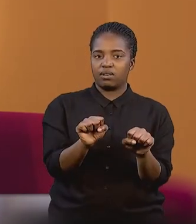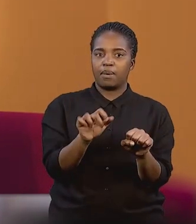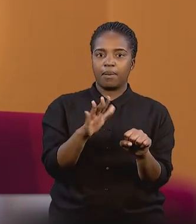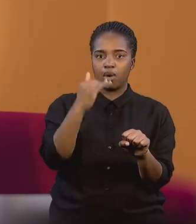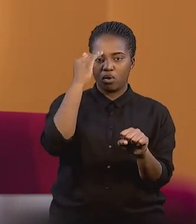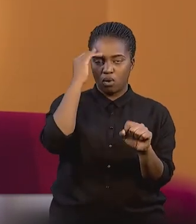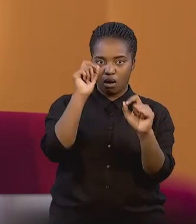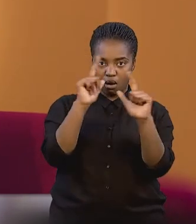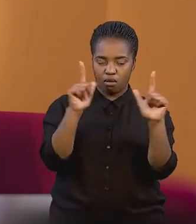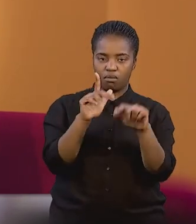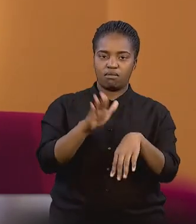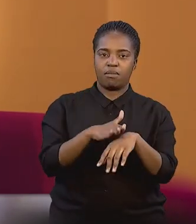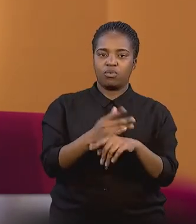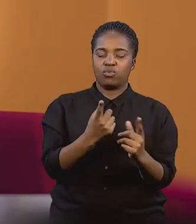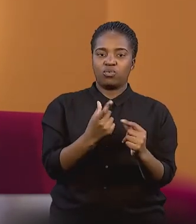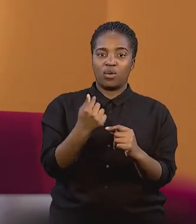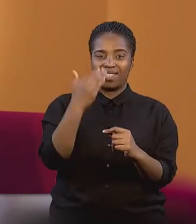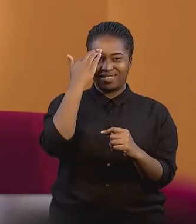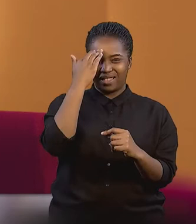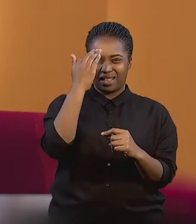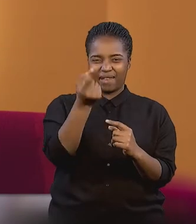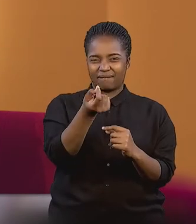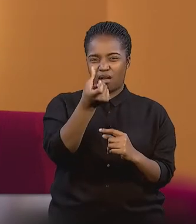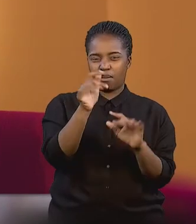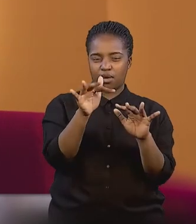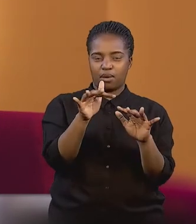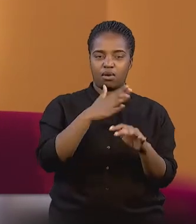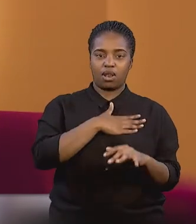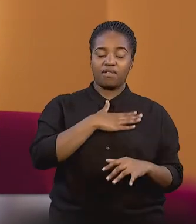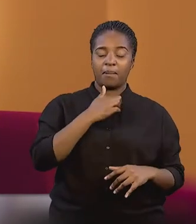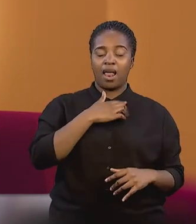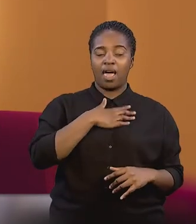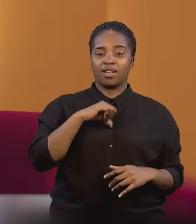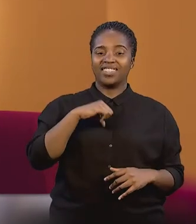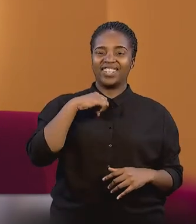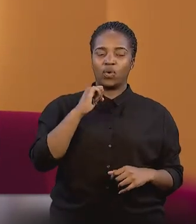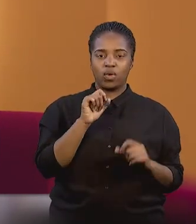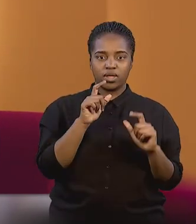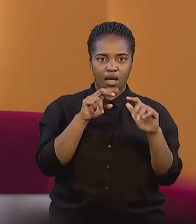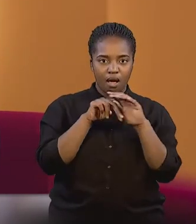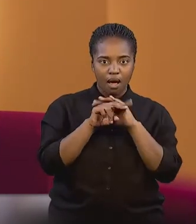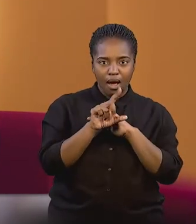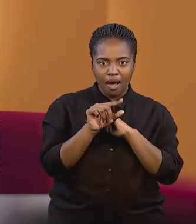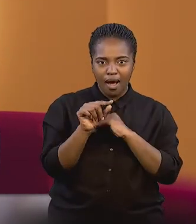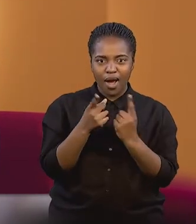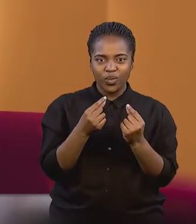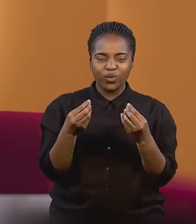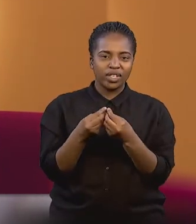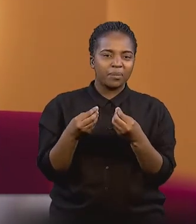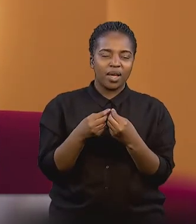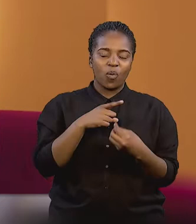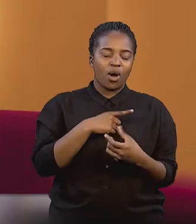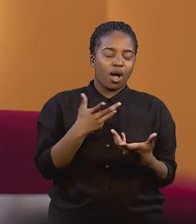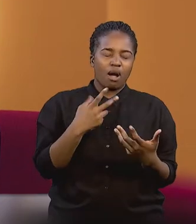adaptive sports. I don't think it's out there. I love bragging, always taking videos when Jesse's busy with us because